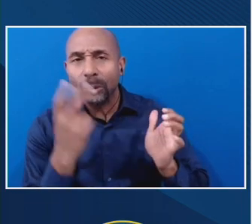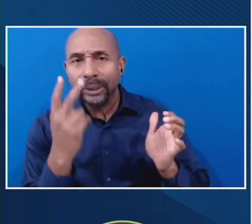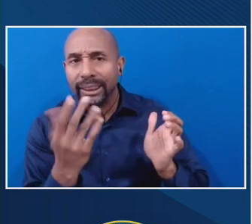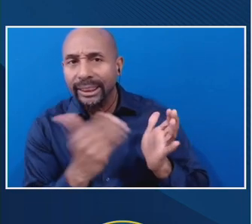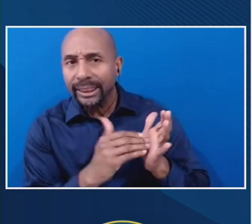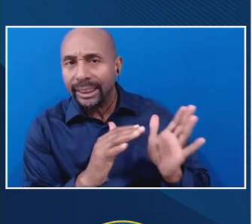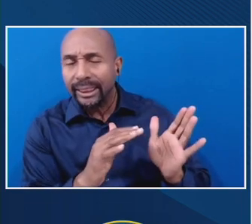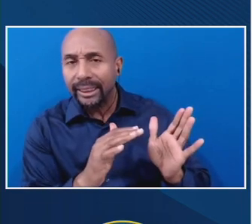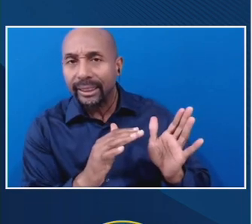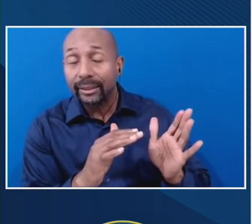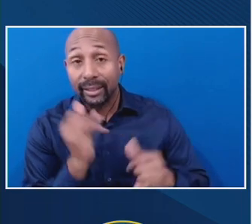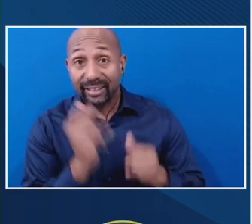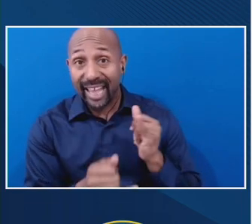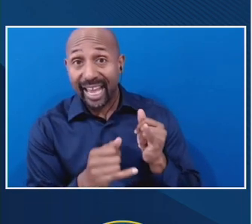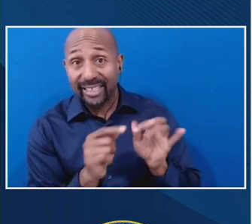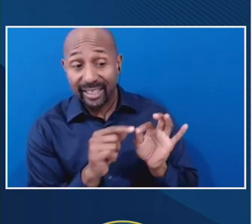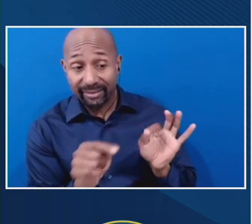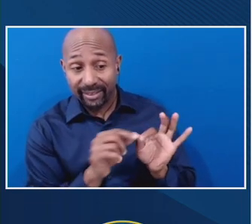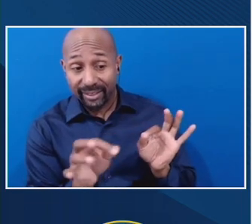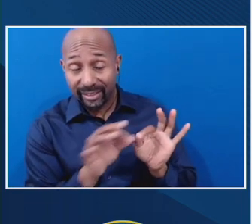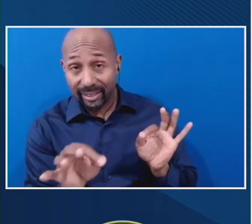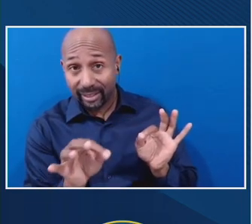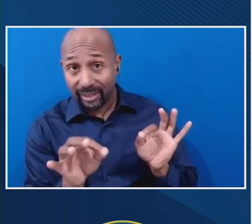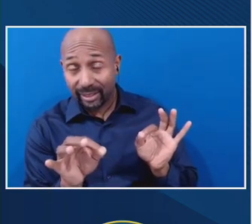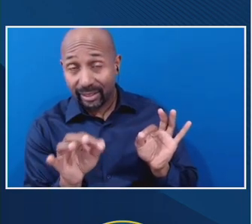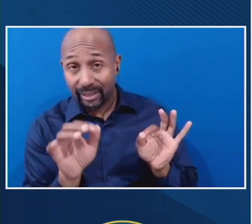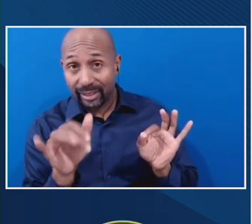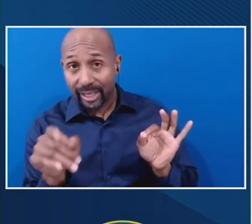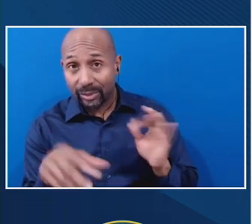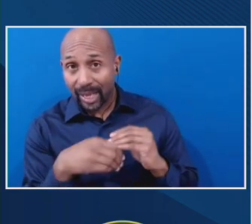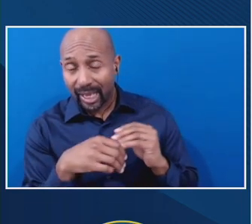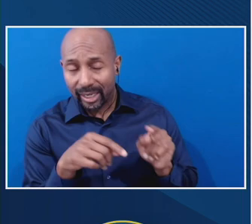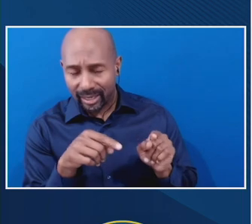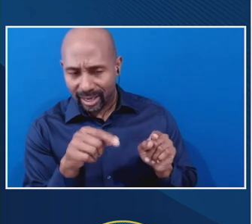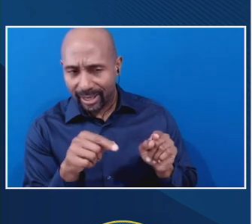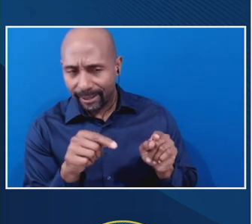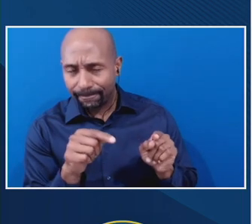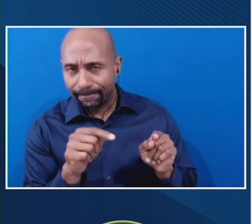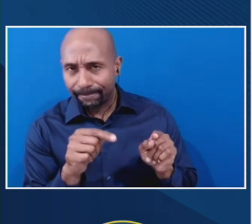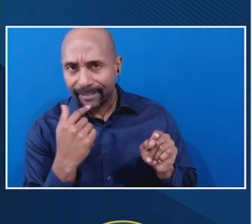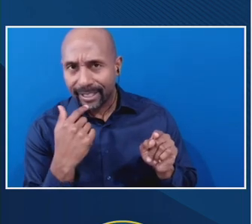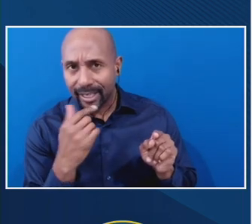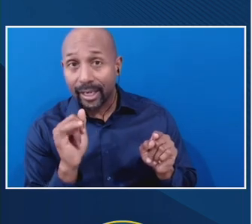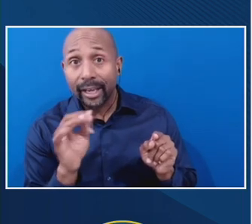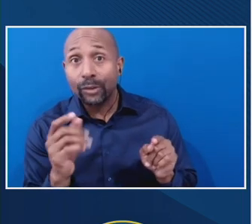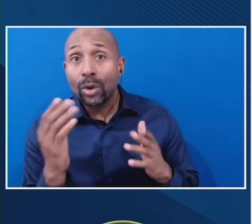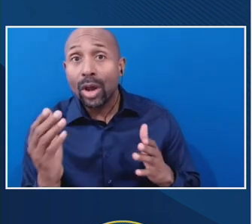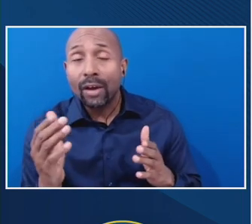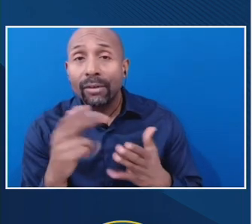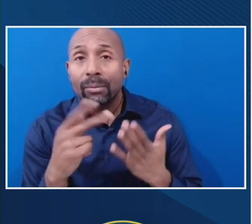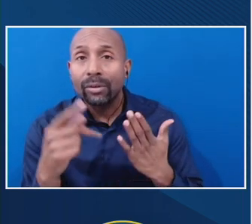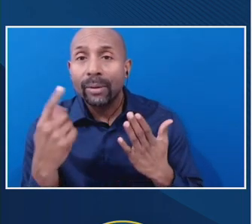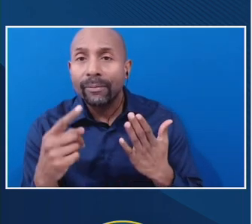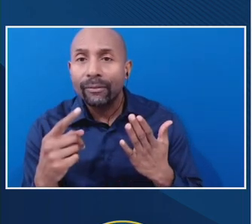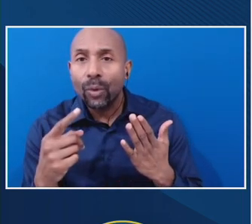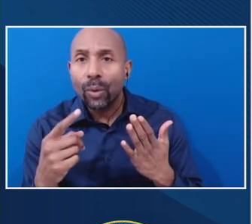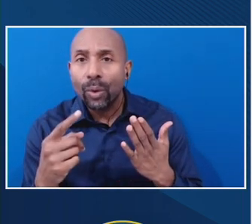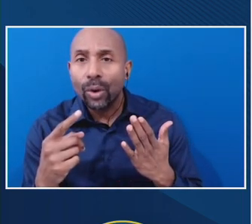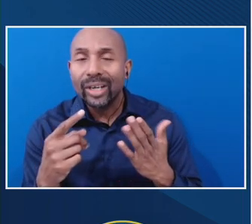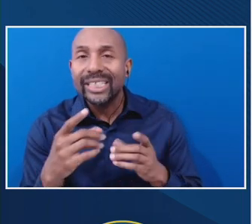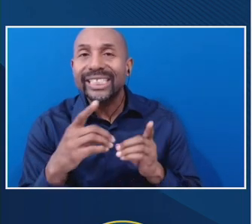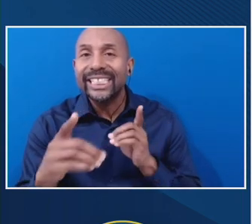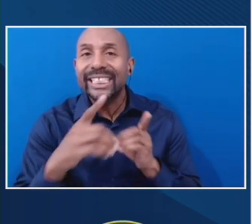the last item that was added said, um, and if you offer a program through distance education,